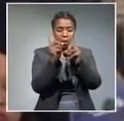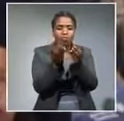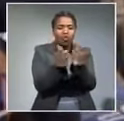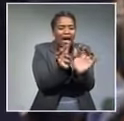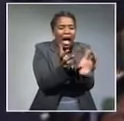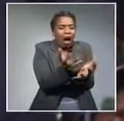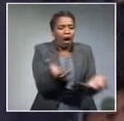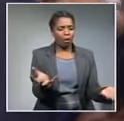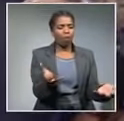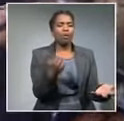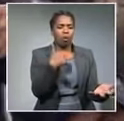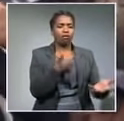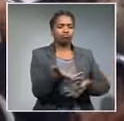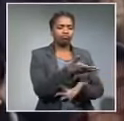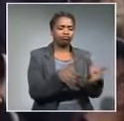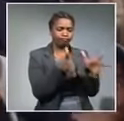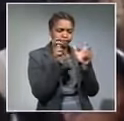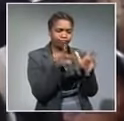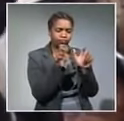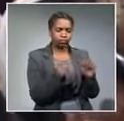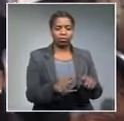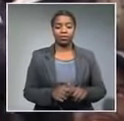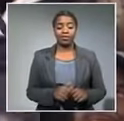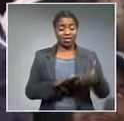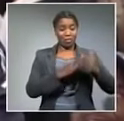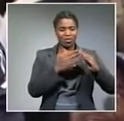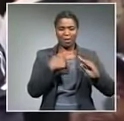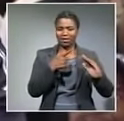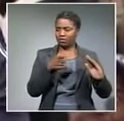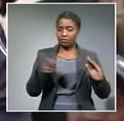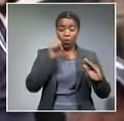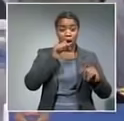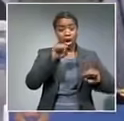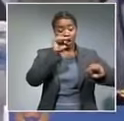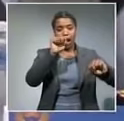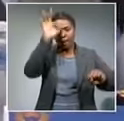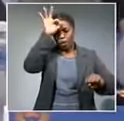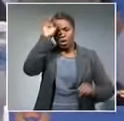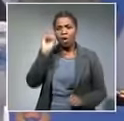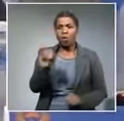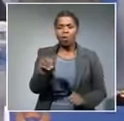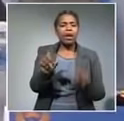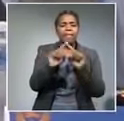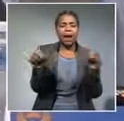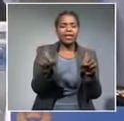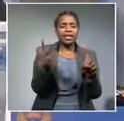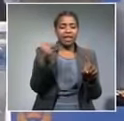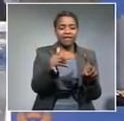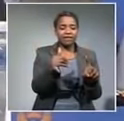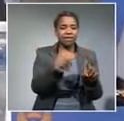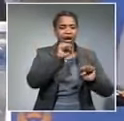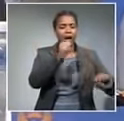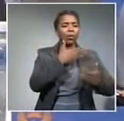residents also questioned police visibility during protests they say they need to see more officers